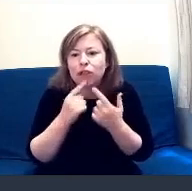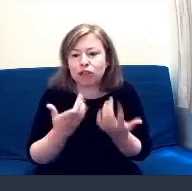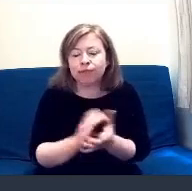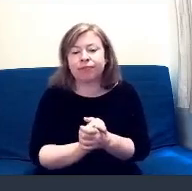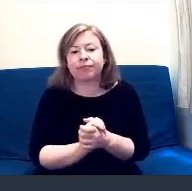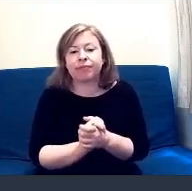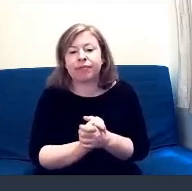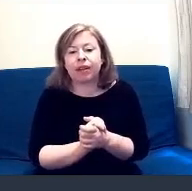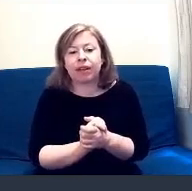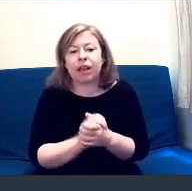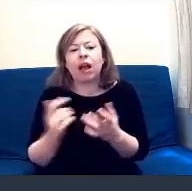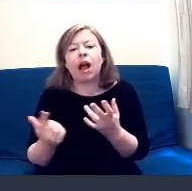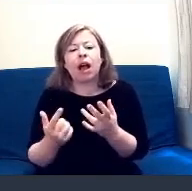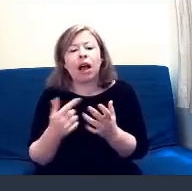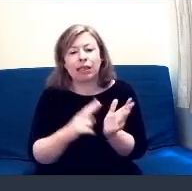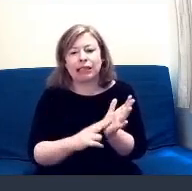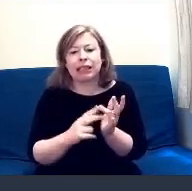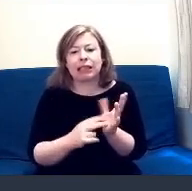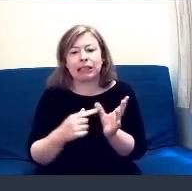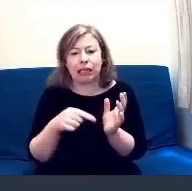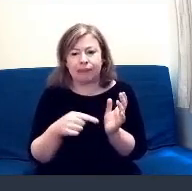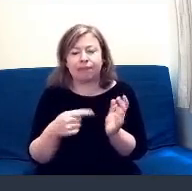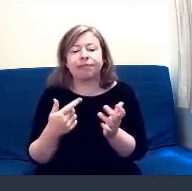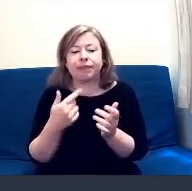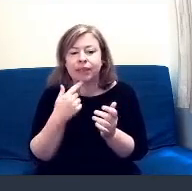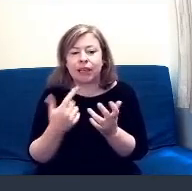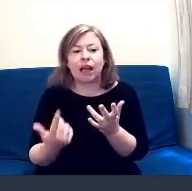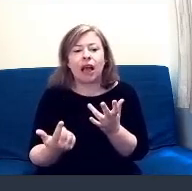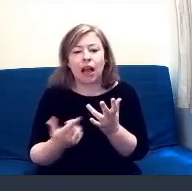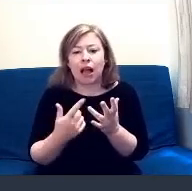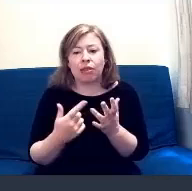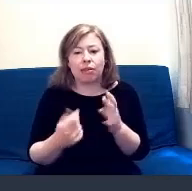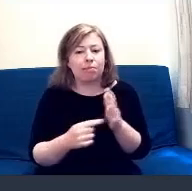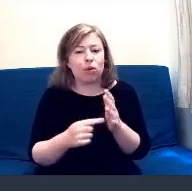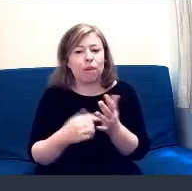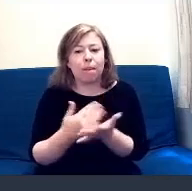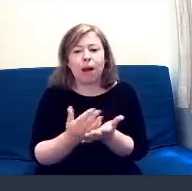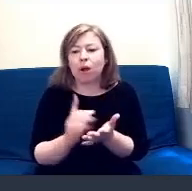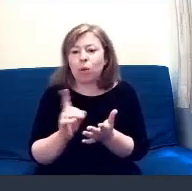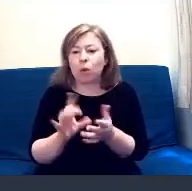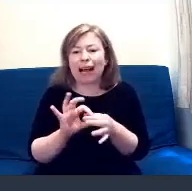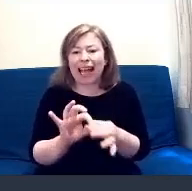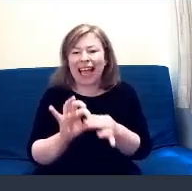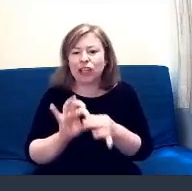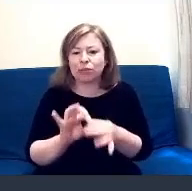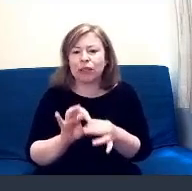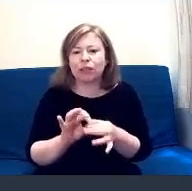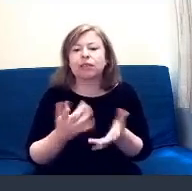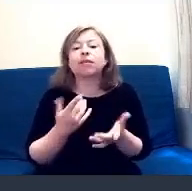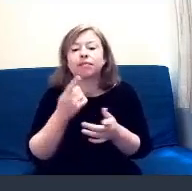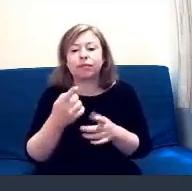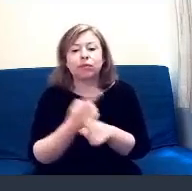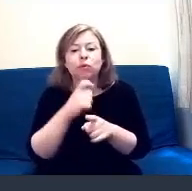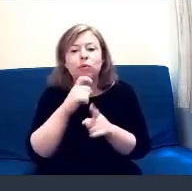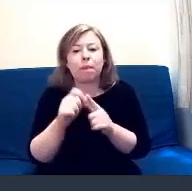and then another key aspect of Fife Centre for Equality is engagement. So Pat, do you want to come in? Yeah, hiya. My name's Pat.